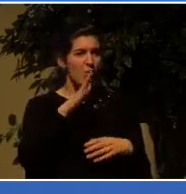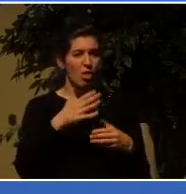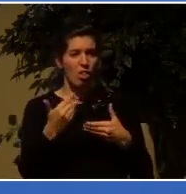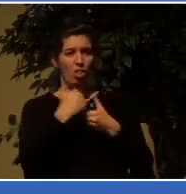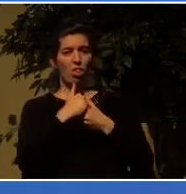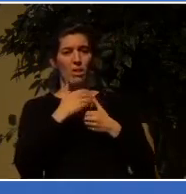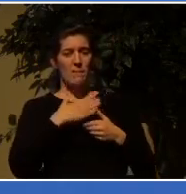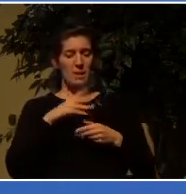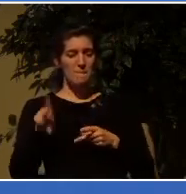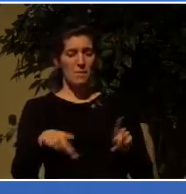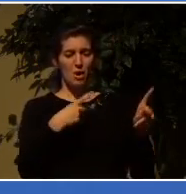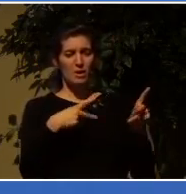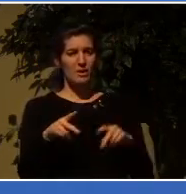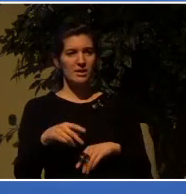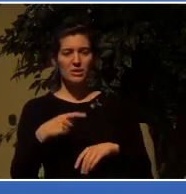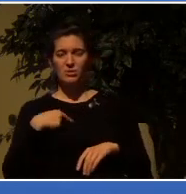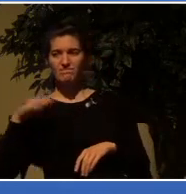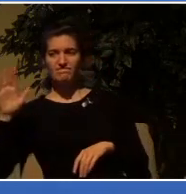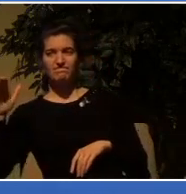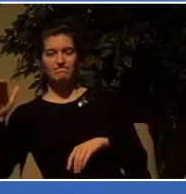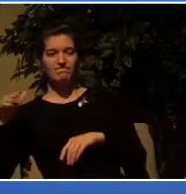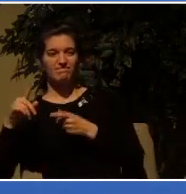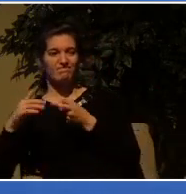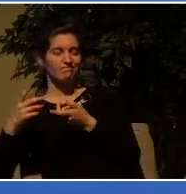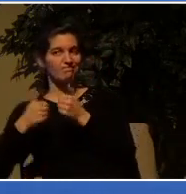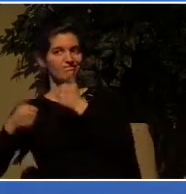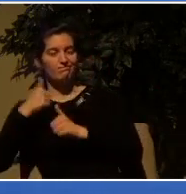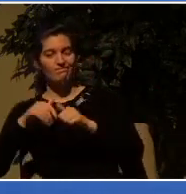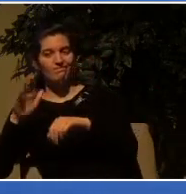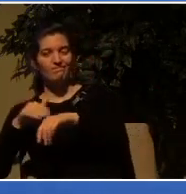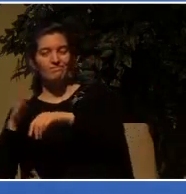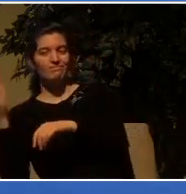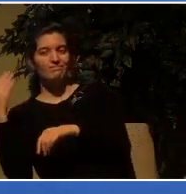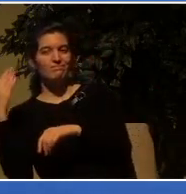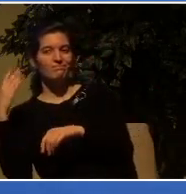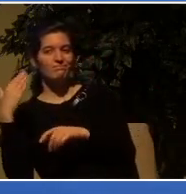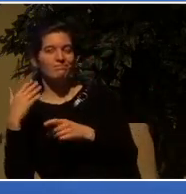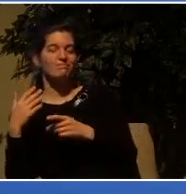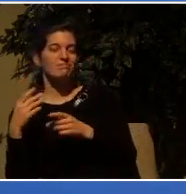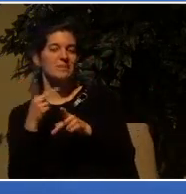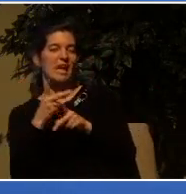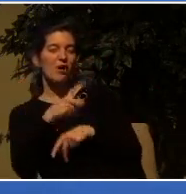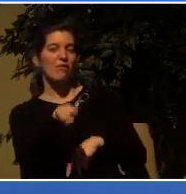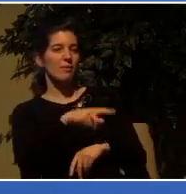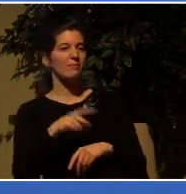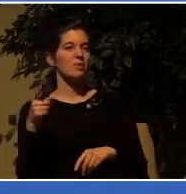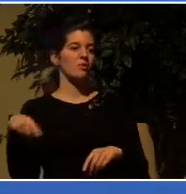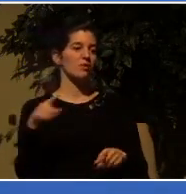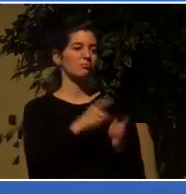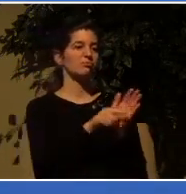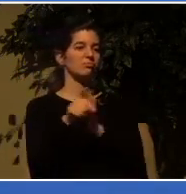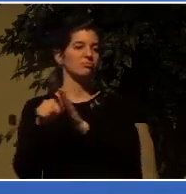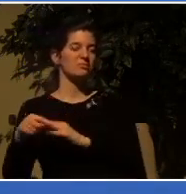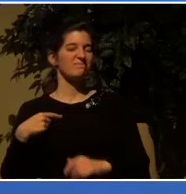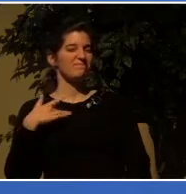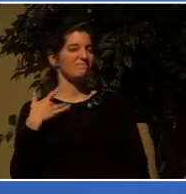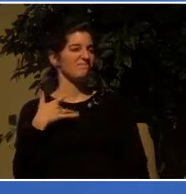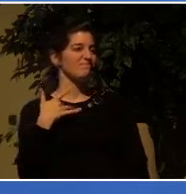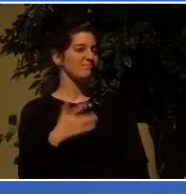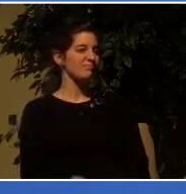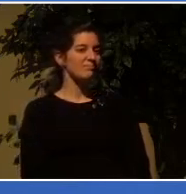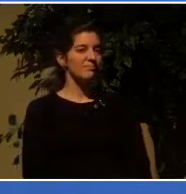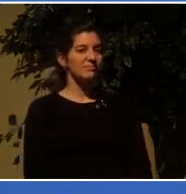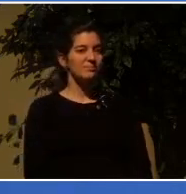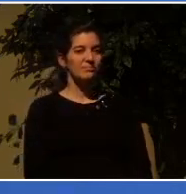goons, deal with it. And so they did. And it ties into that whole distorted system